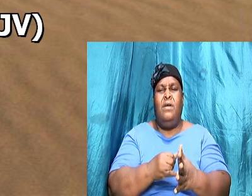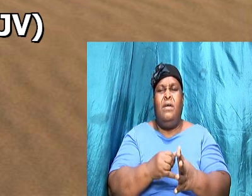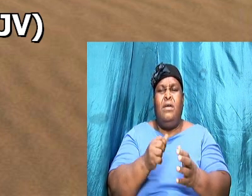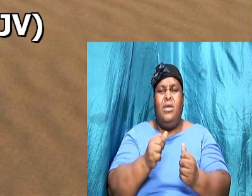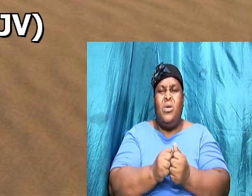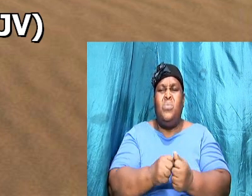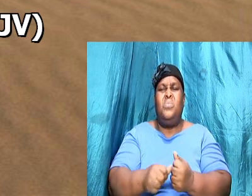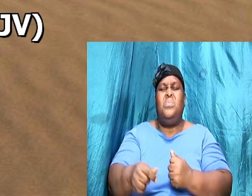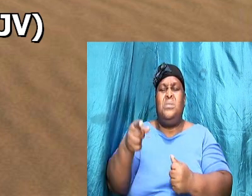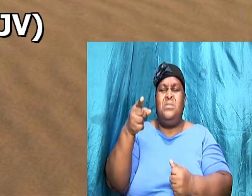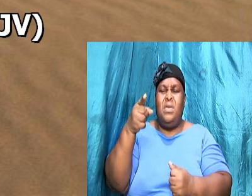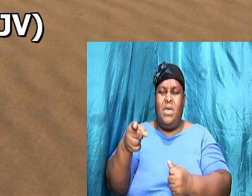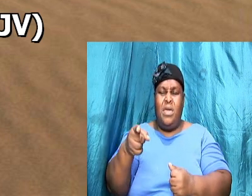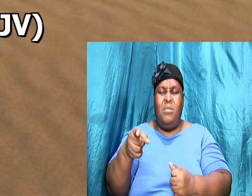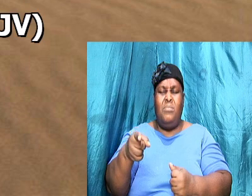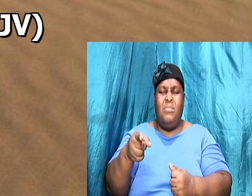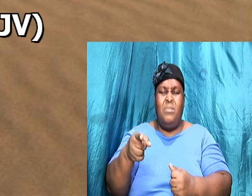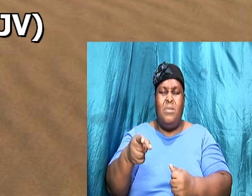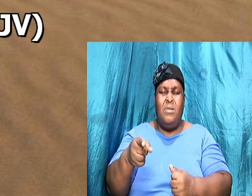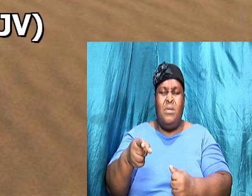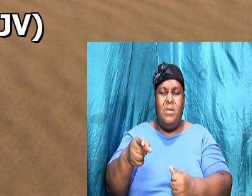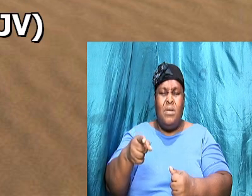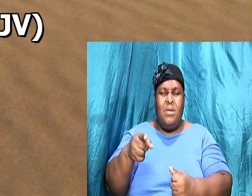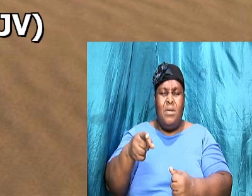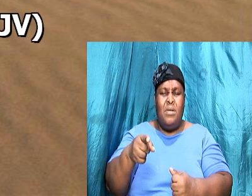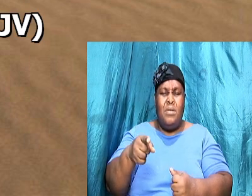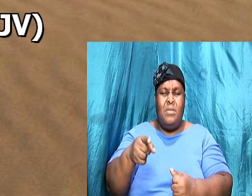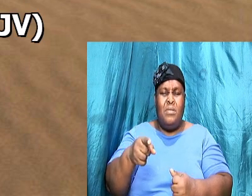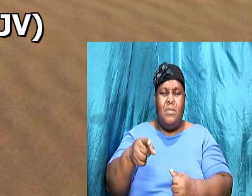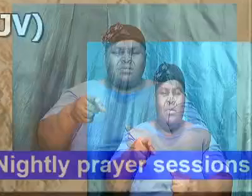will be with